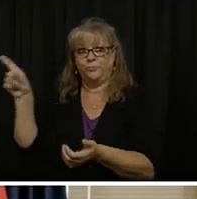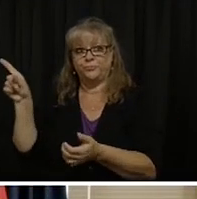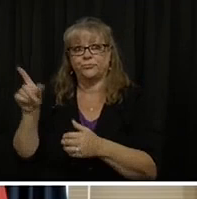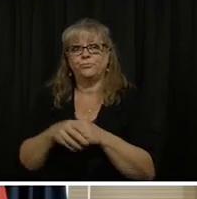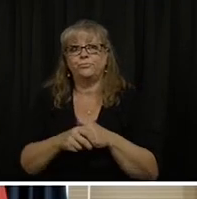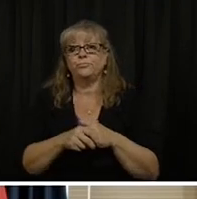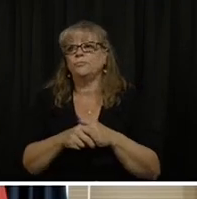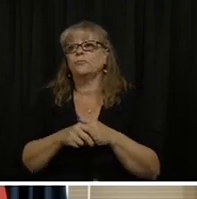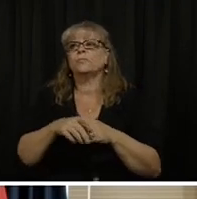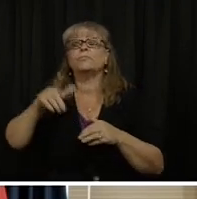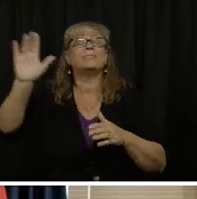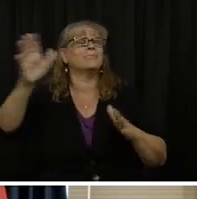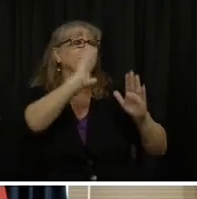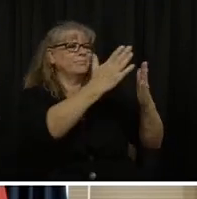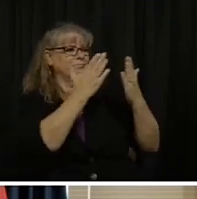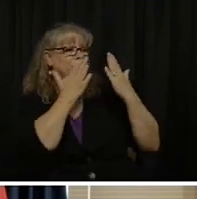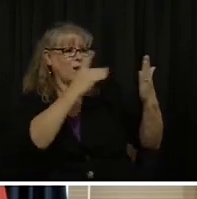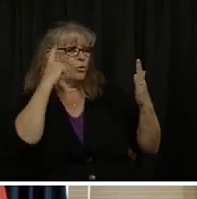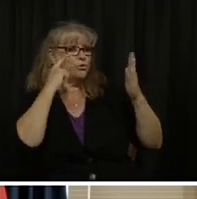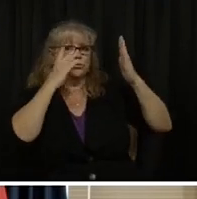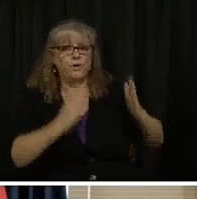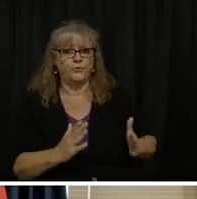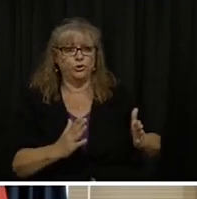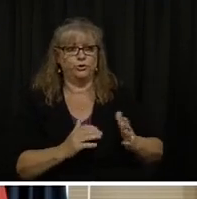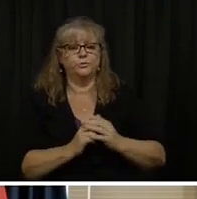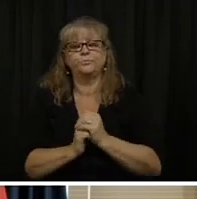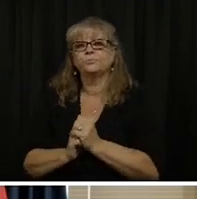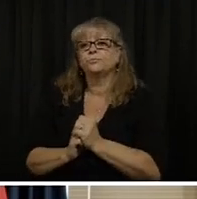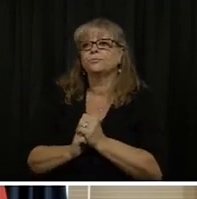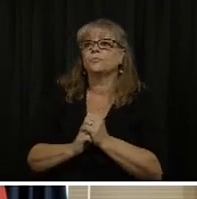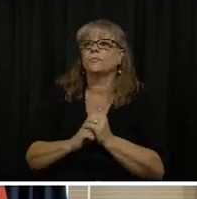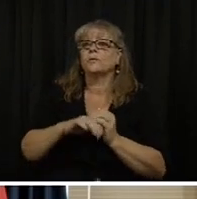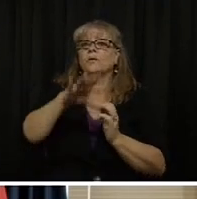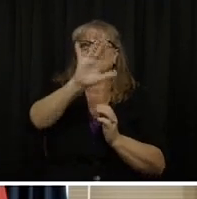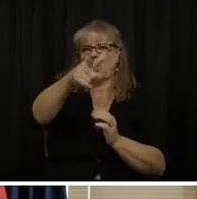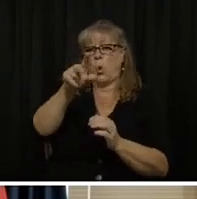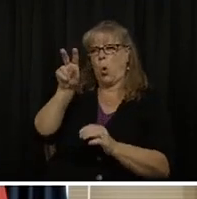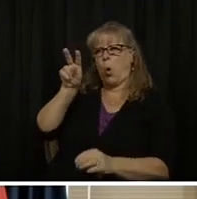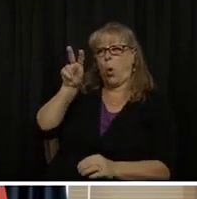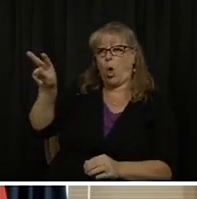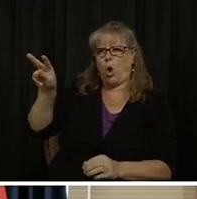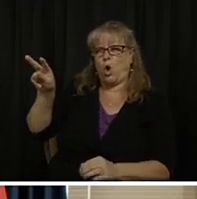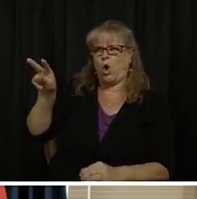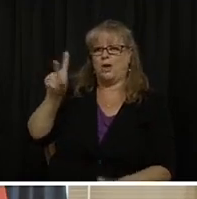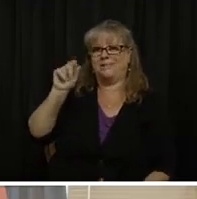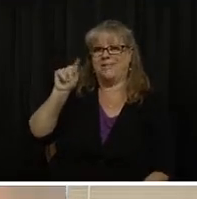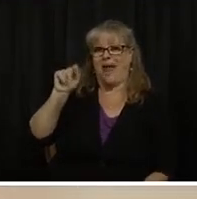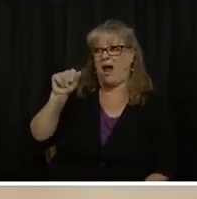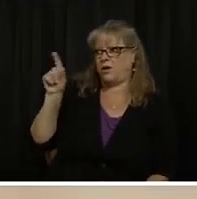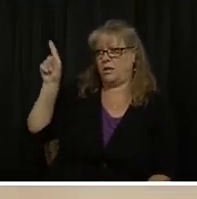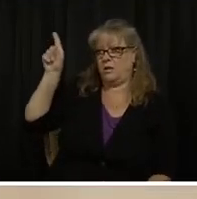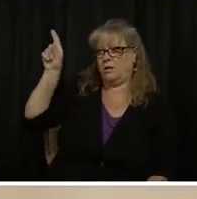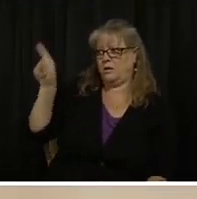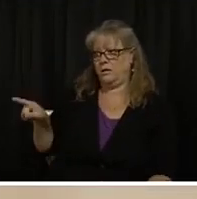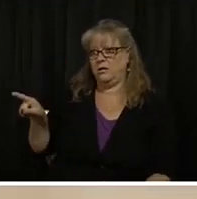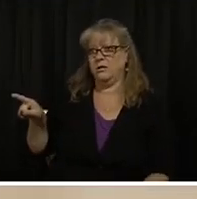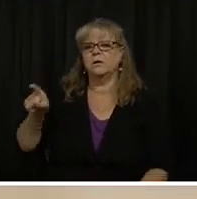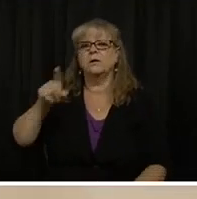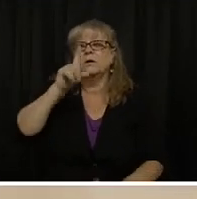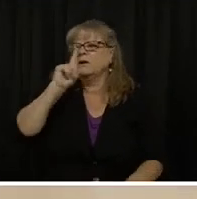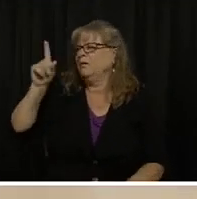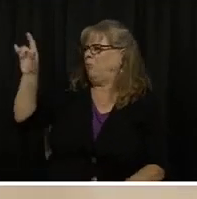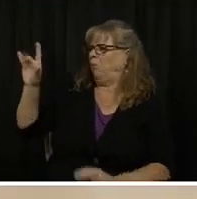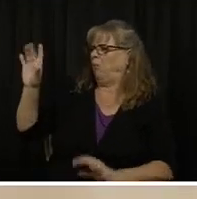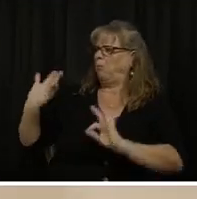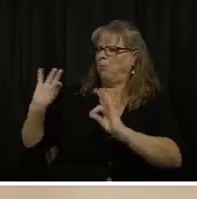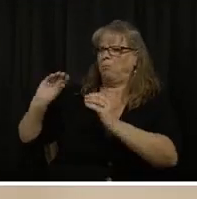As we take a look at today's data, I want to focus not just on the number of cases that we're seeing